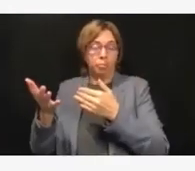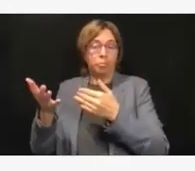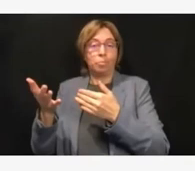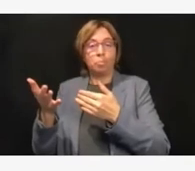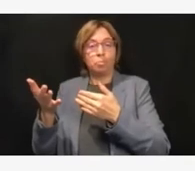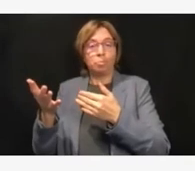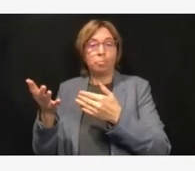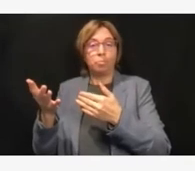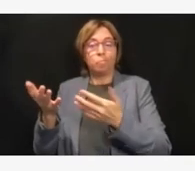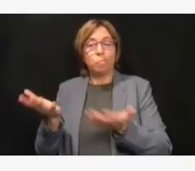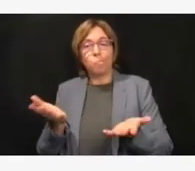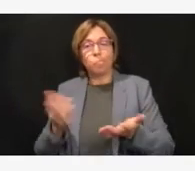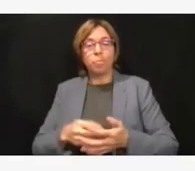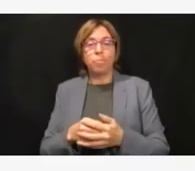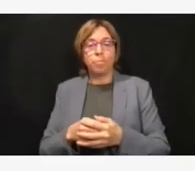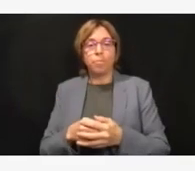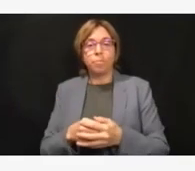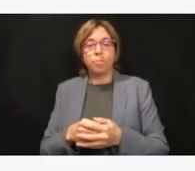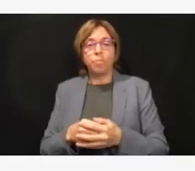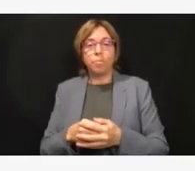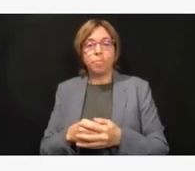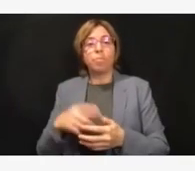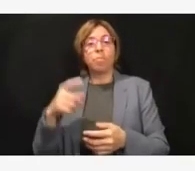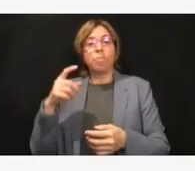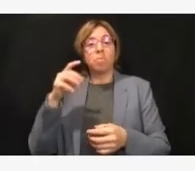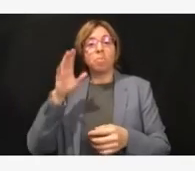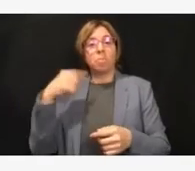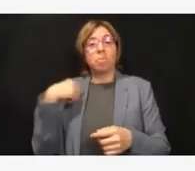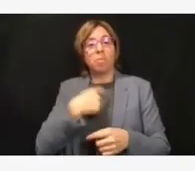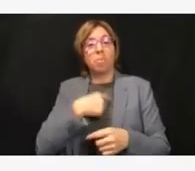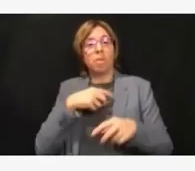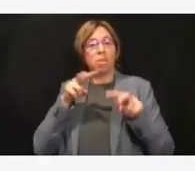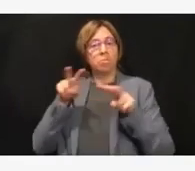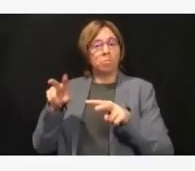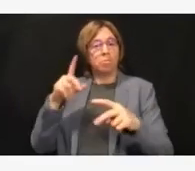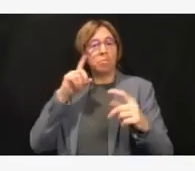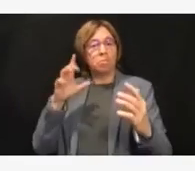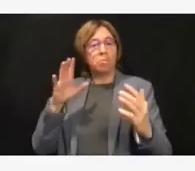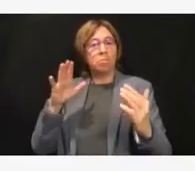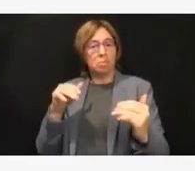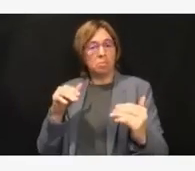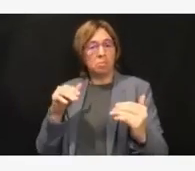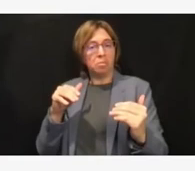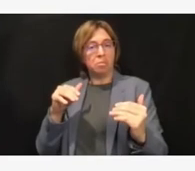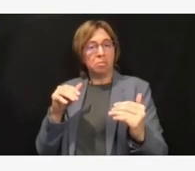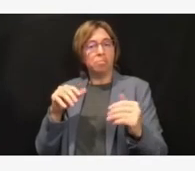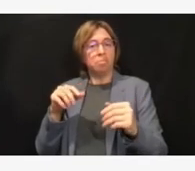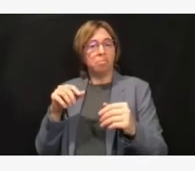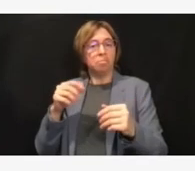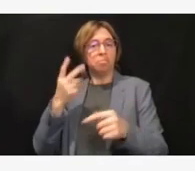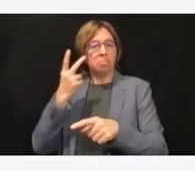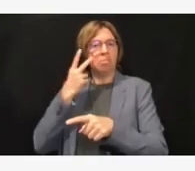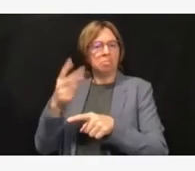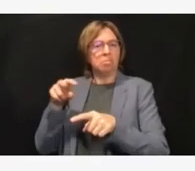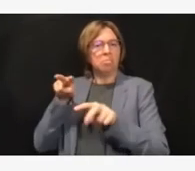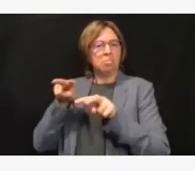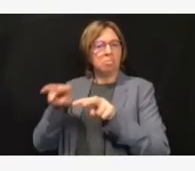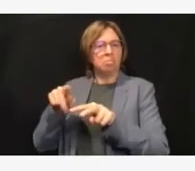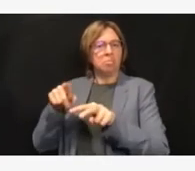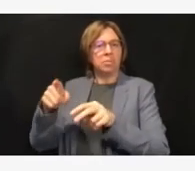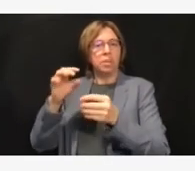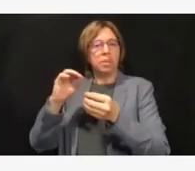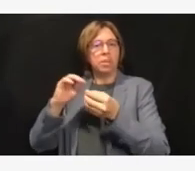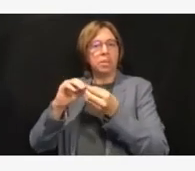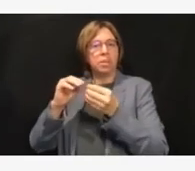We expect to see a surge in suboptimally managed chronic